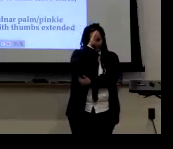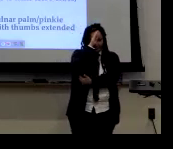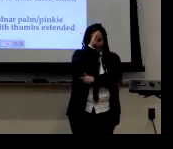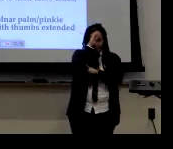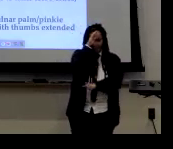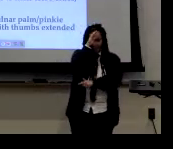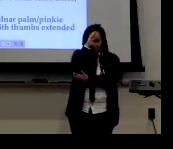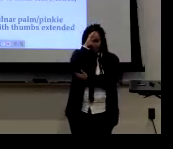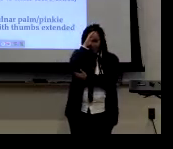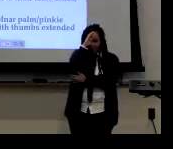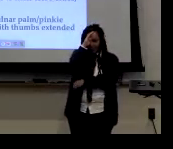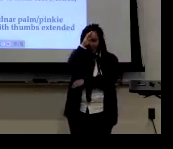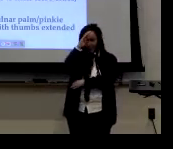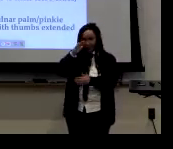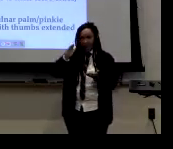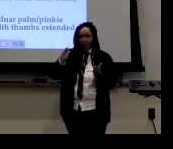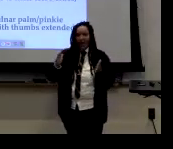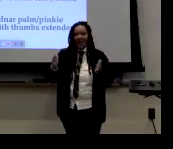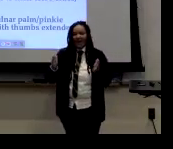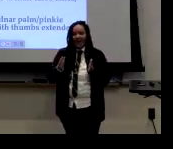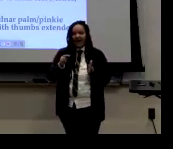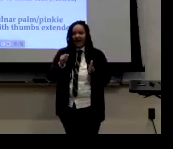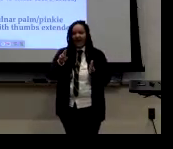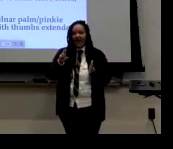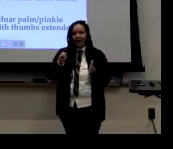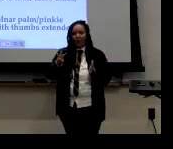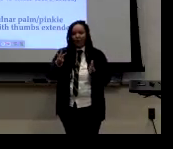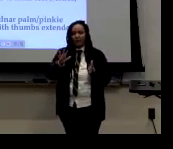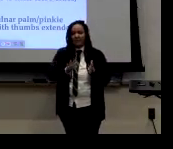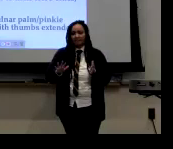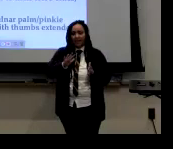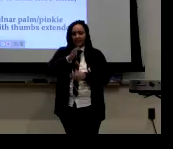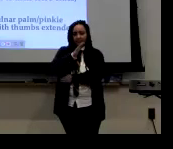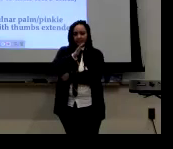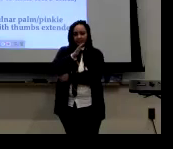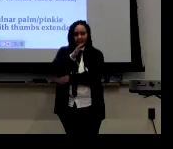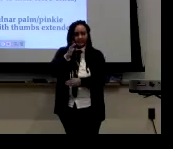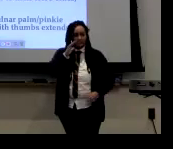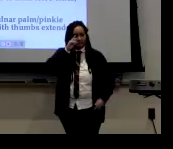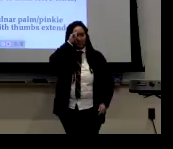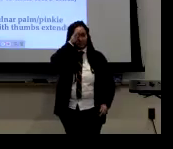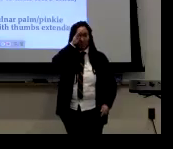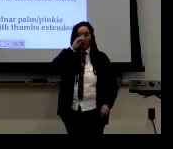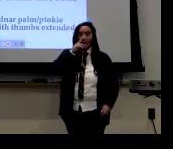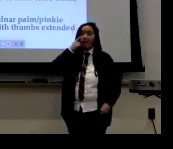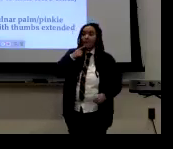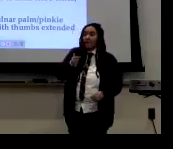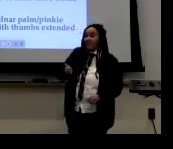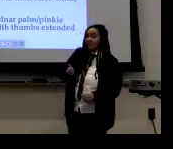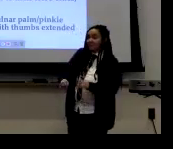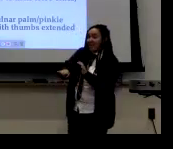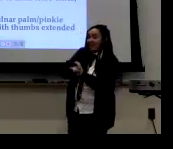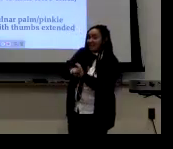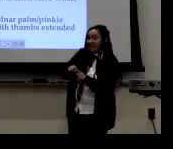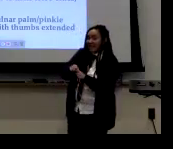More so in the middle of the forehead with the elbow down closer to the body. So there's very narrow signing space